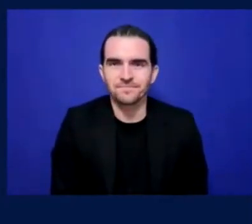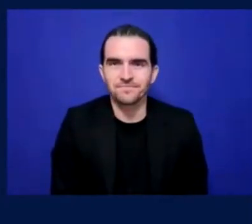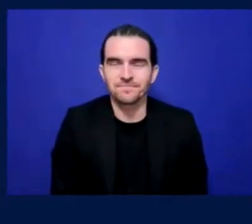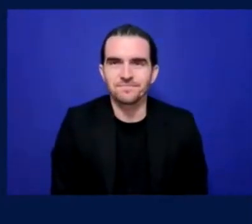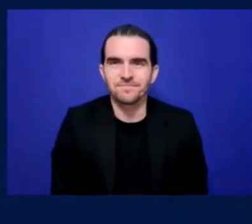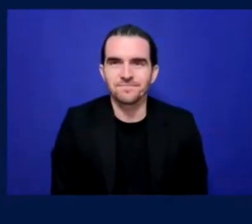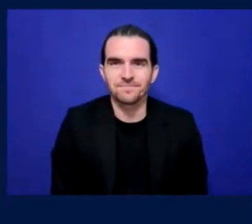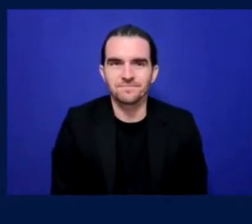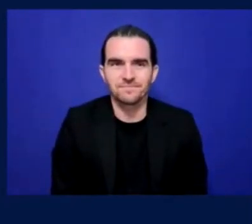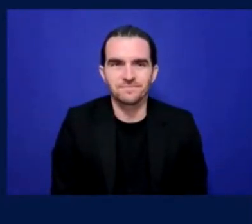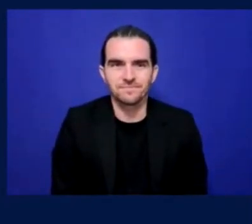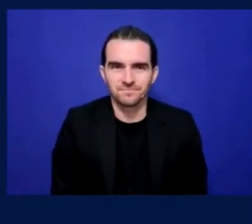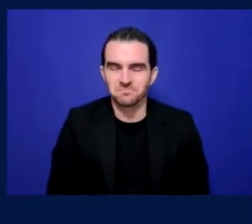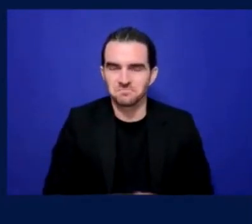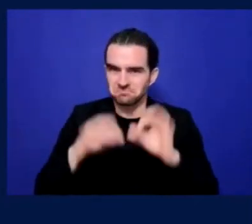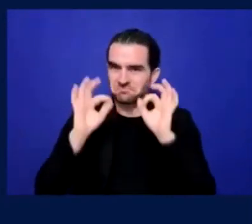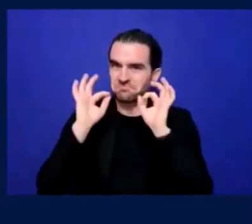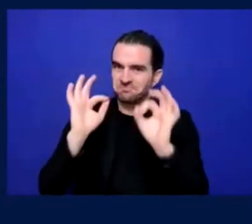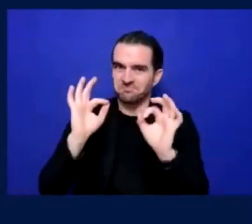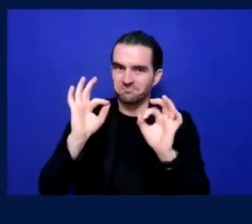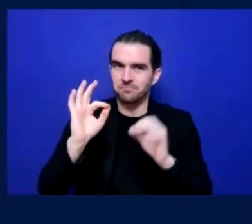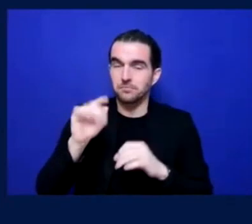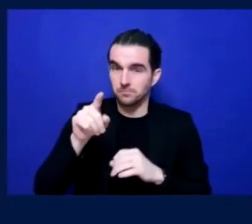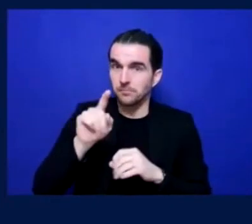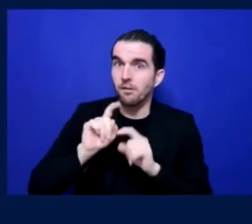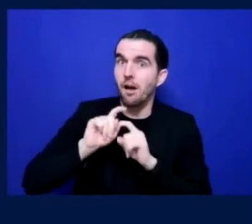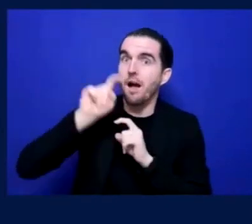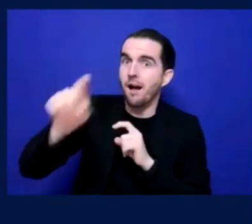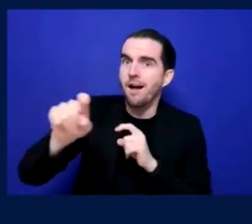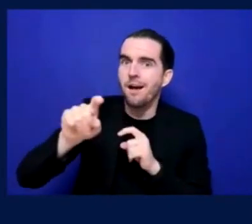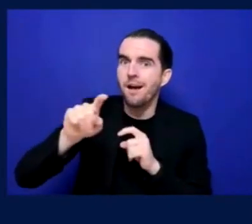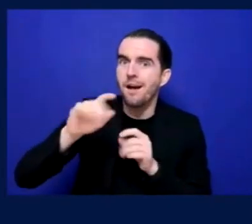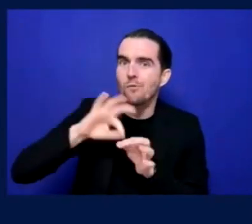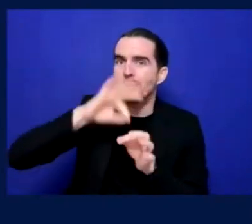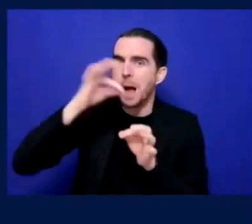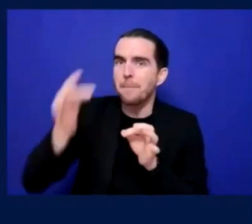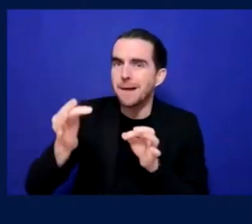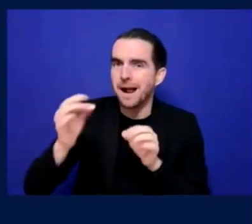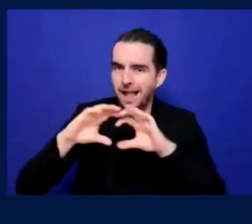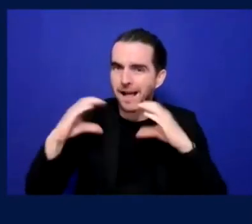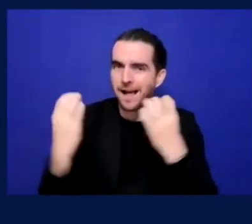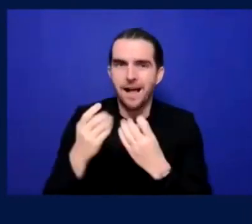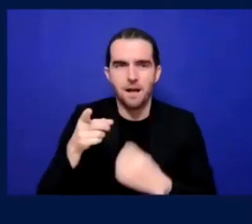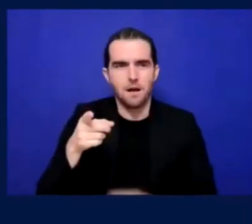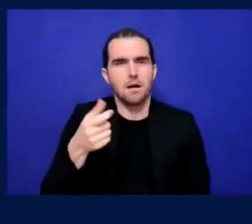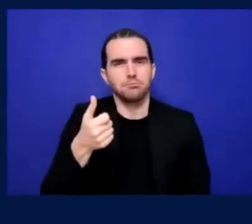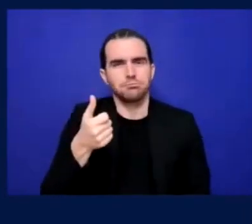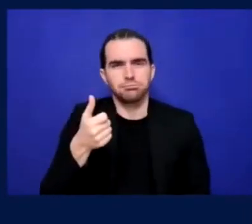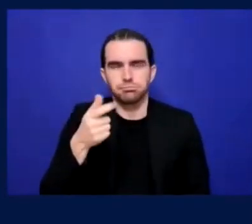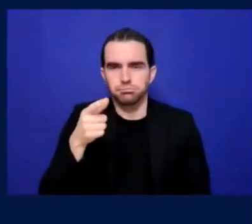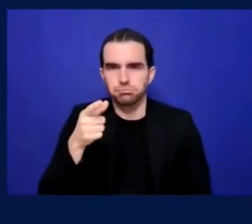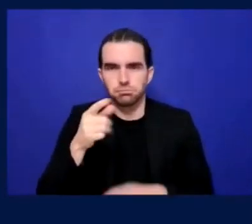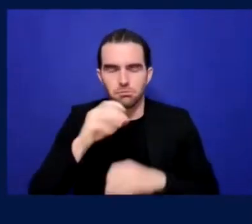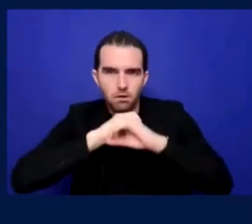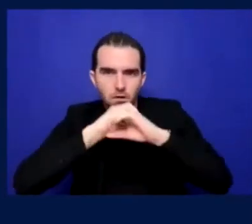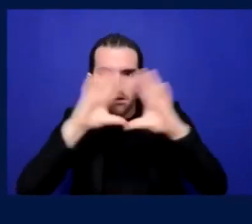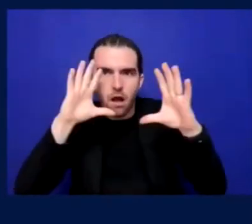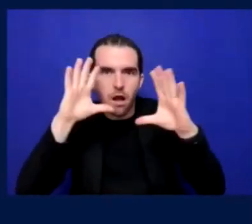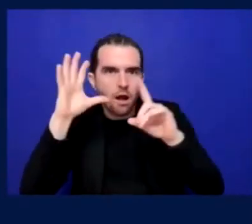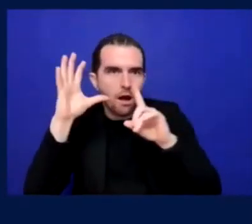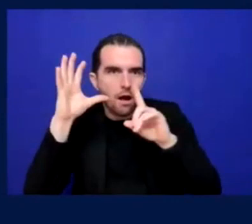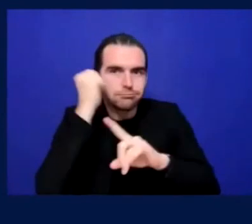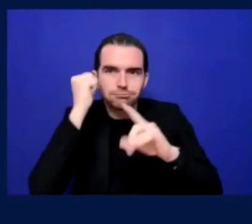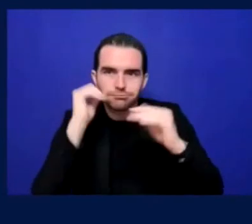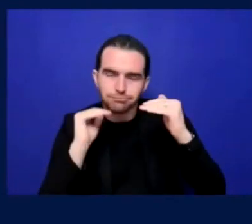Europe, do they understand the barriers you've, you've described on in, um, by four disabled